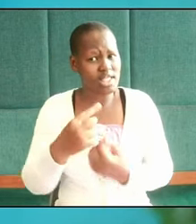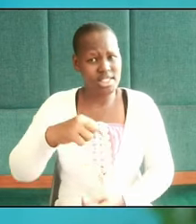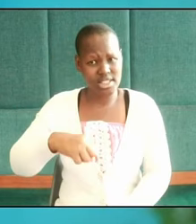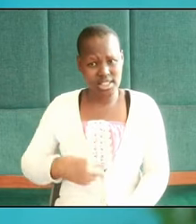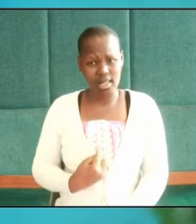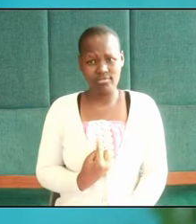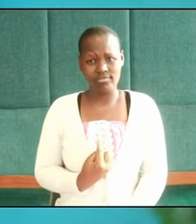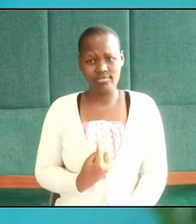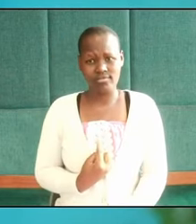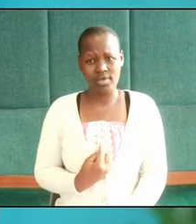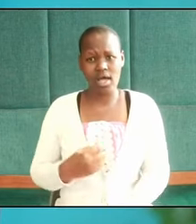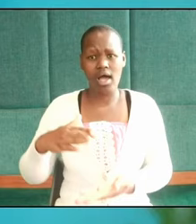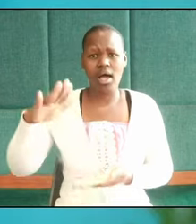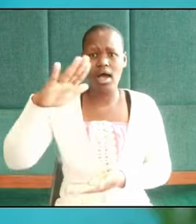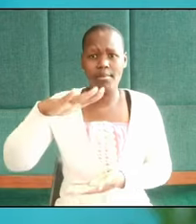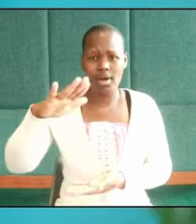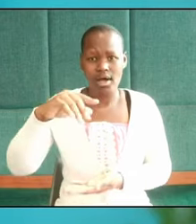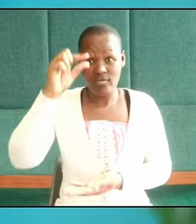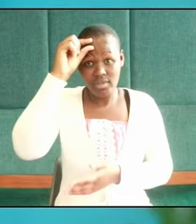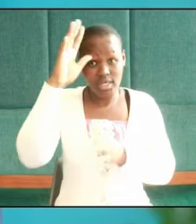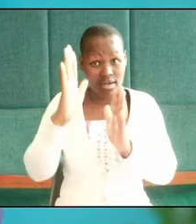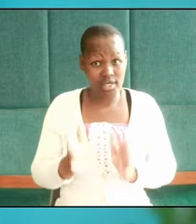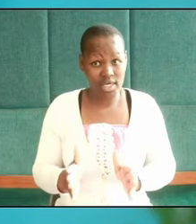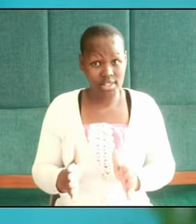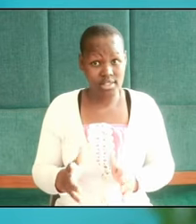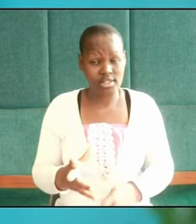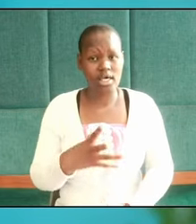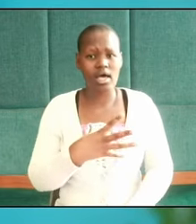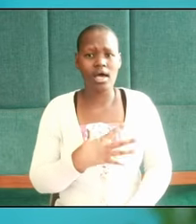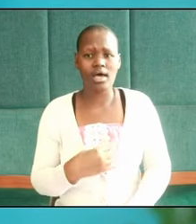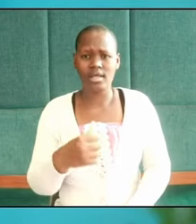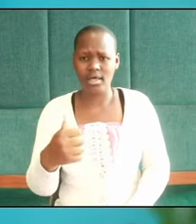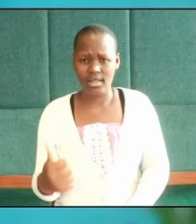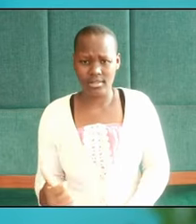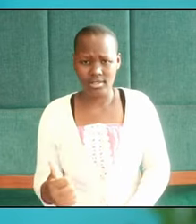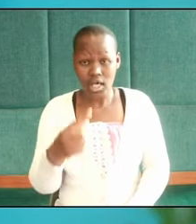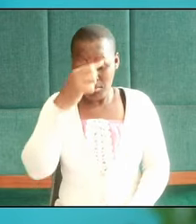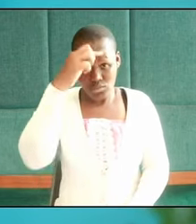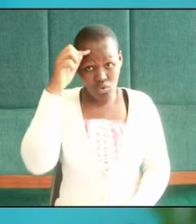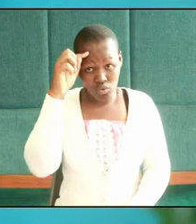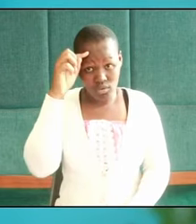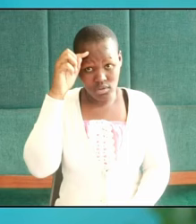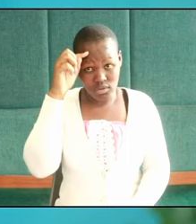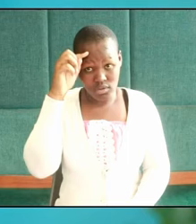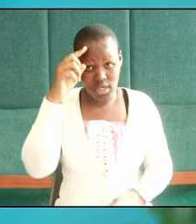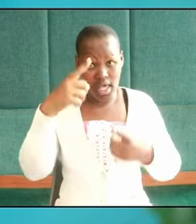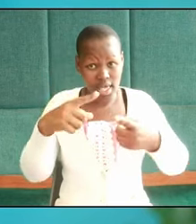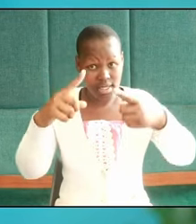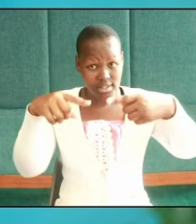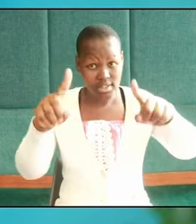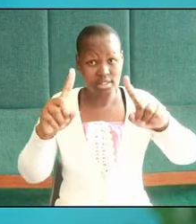above the governors and satraps because an excellent